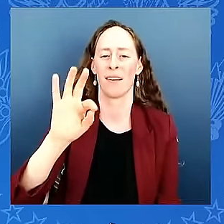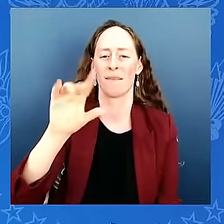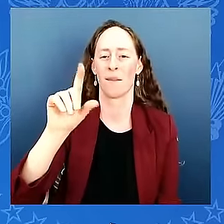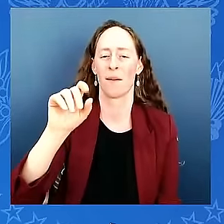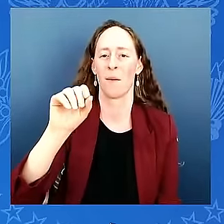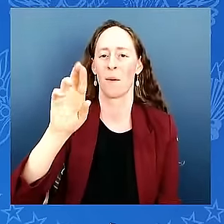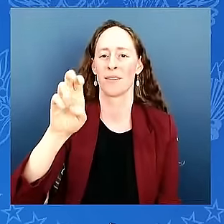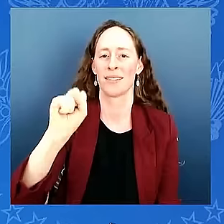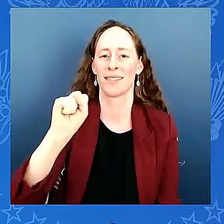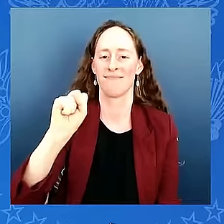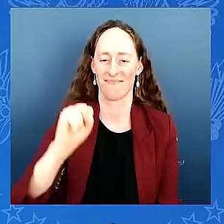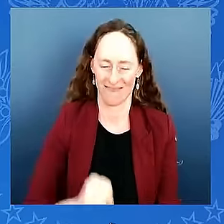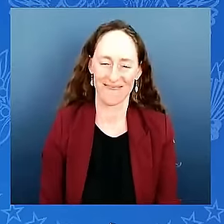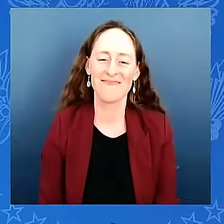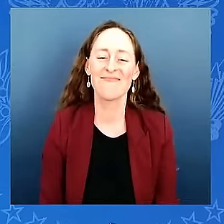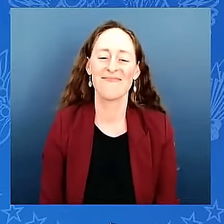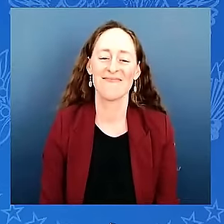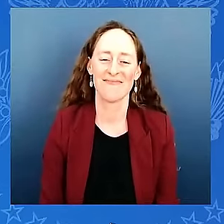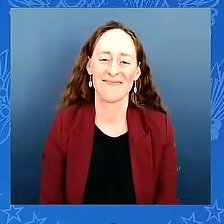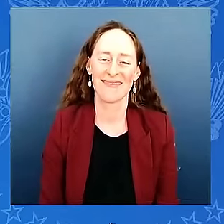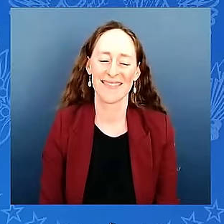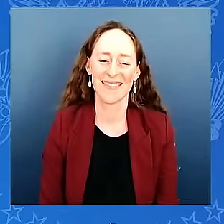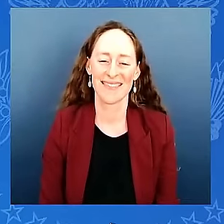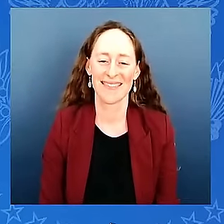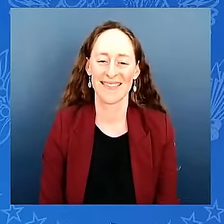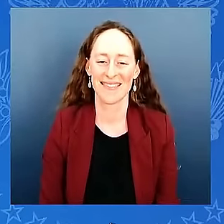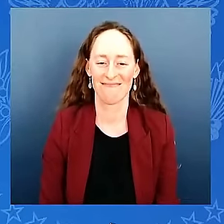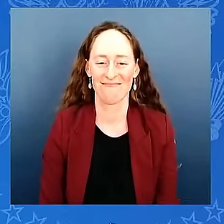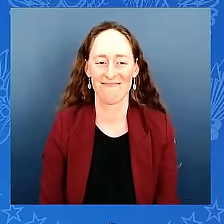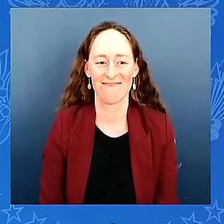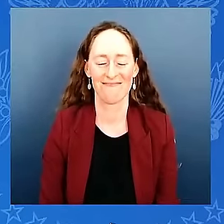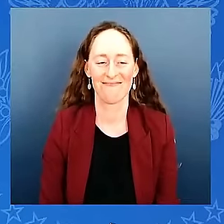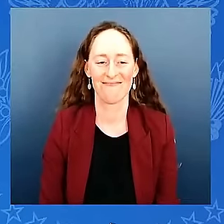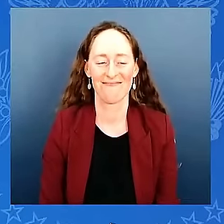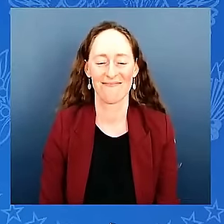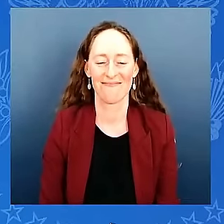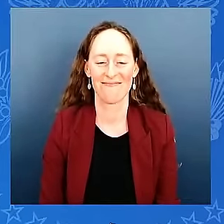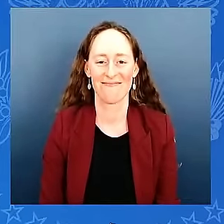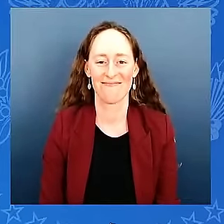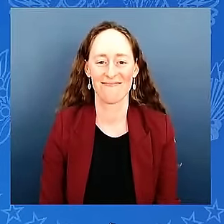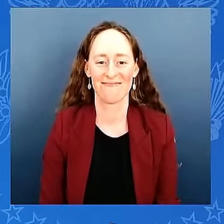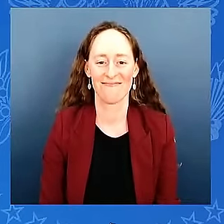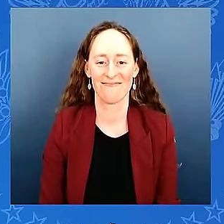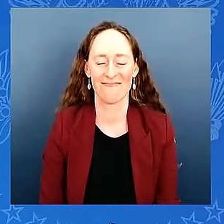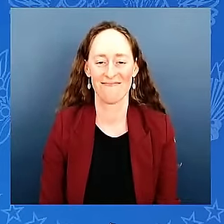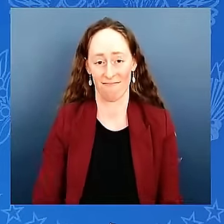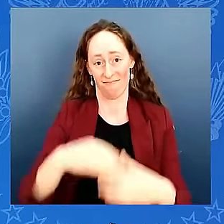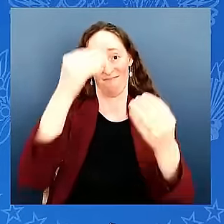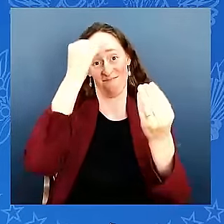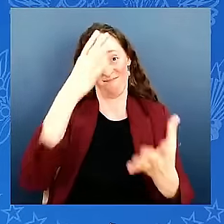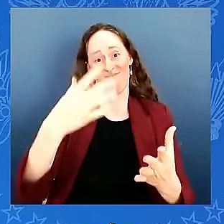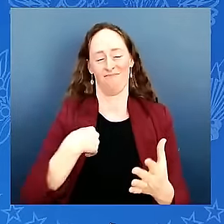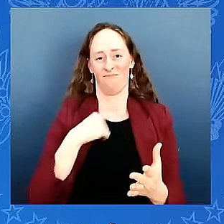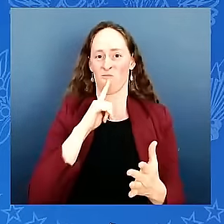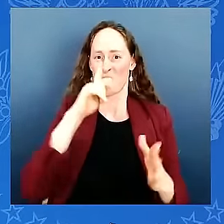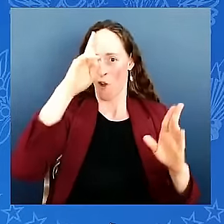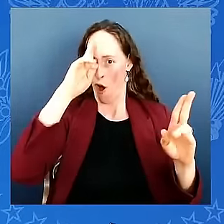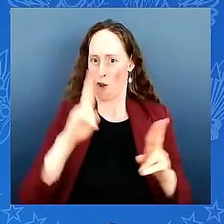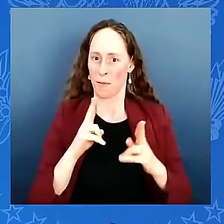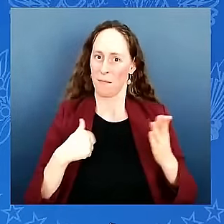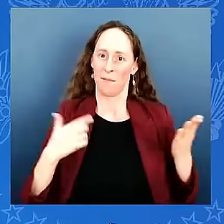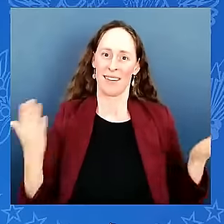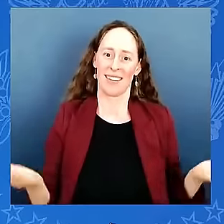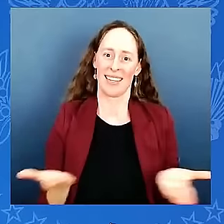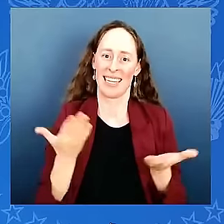good you come i do mr president it's an honor to be here with you today my name is amelia flores and i'm the chairwoman of the